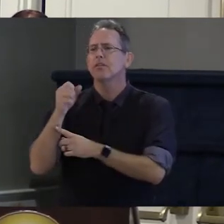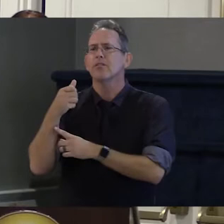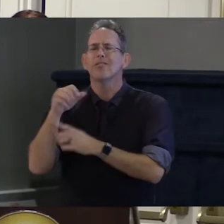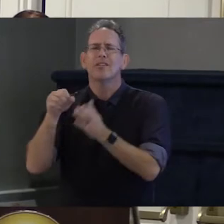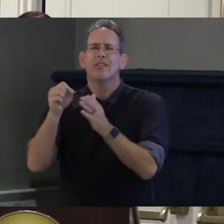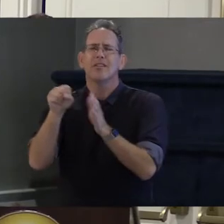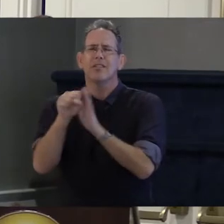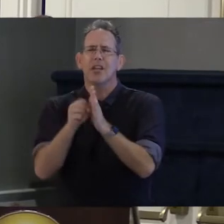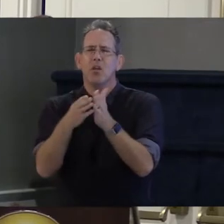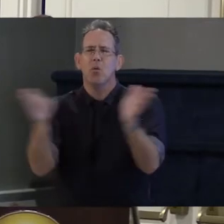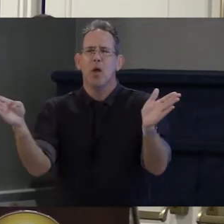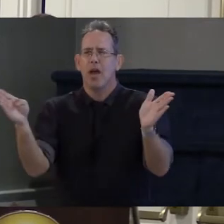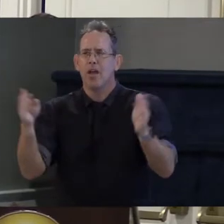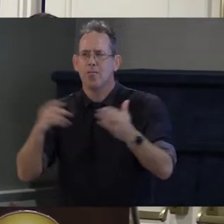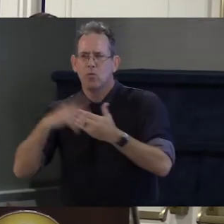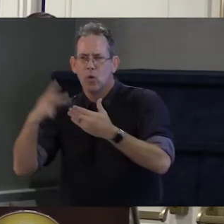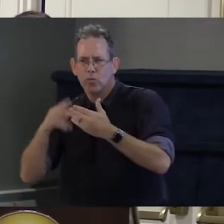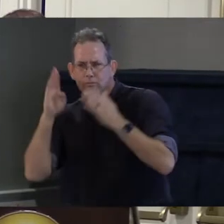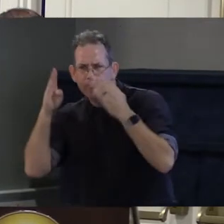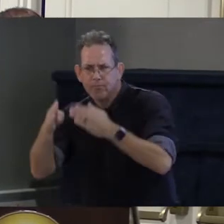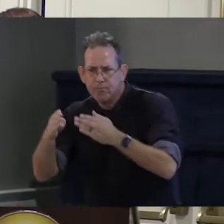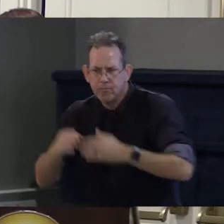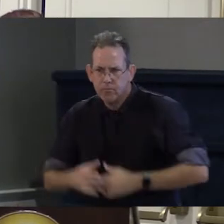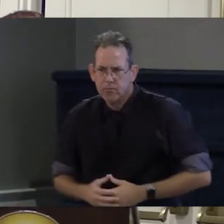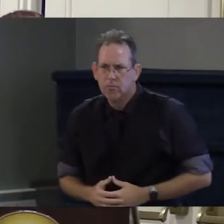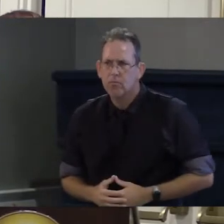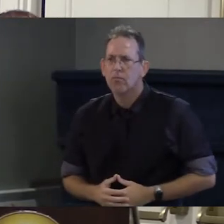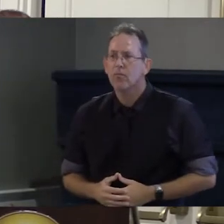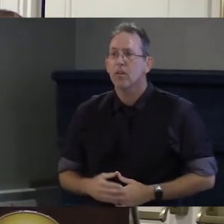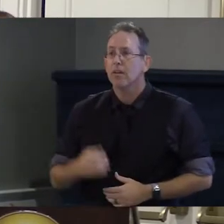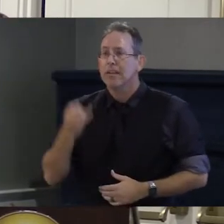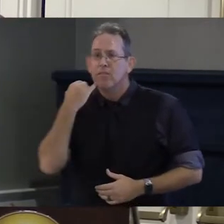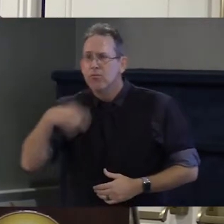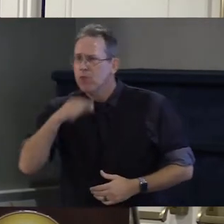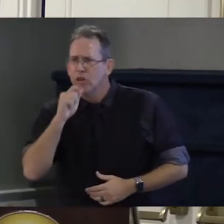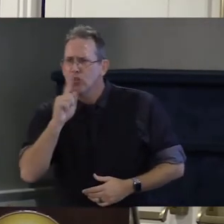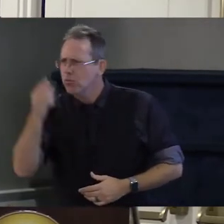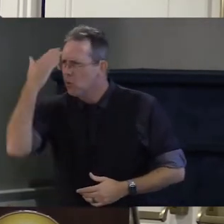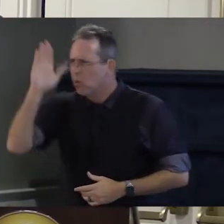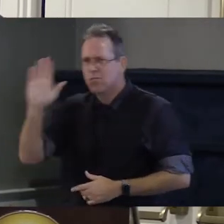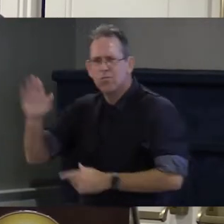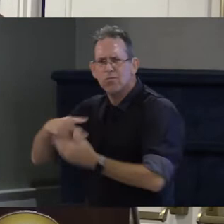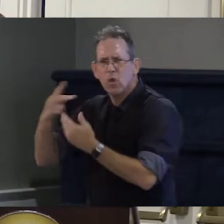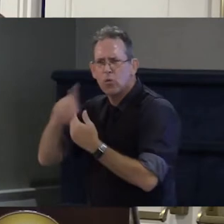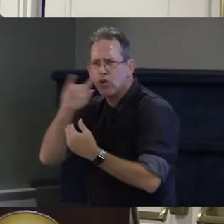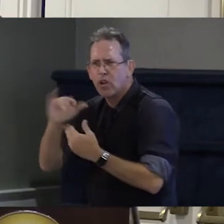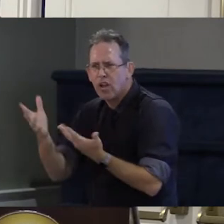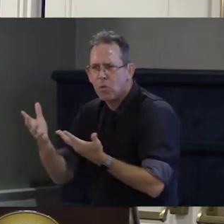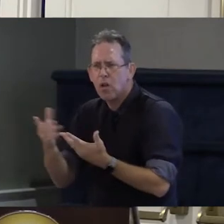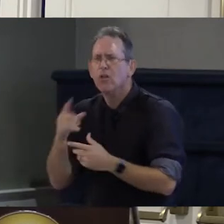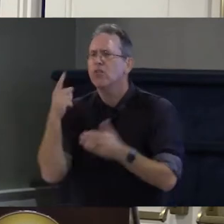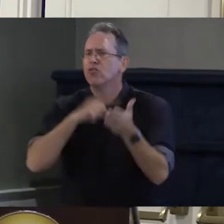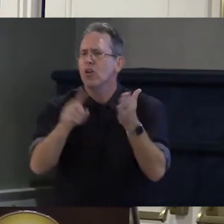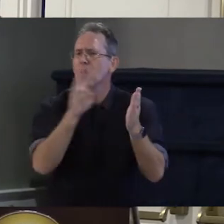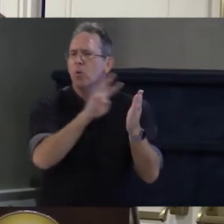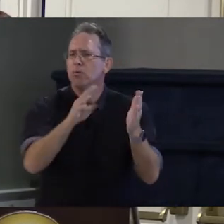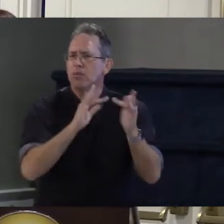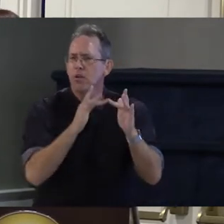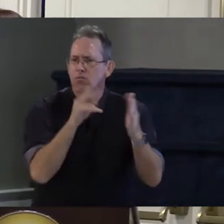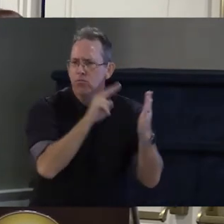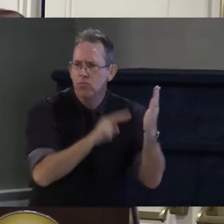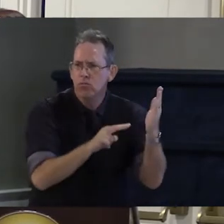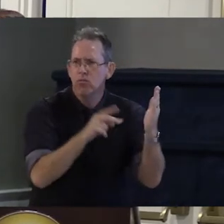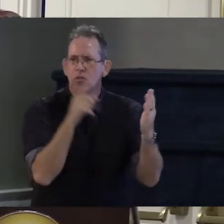know a lot about the statewide independent Living Council on our website you can see our newly adopted bylaws you can see the current spill which is